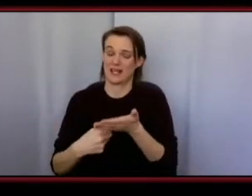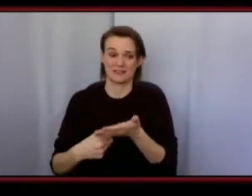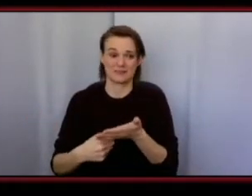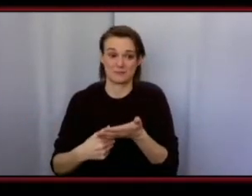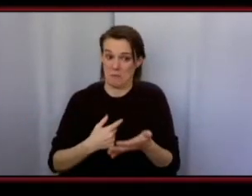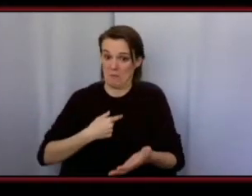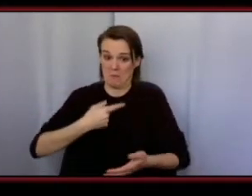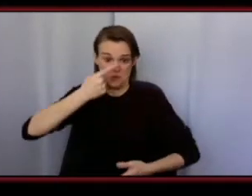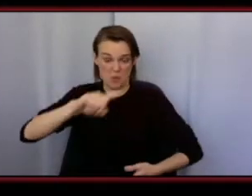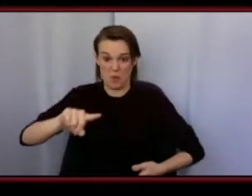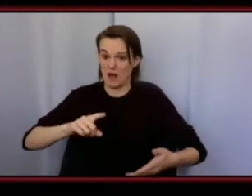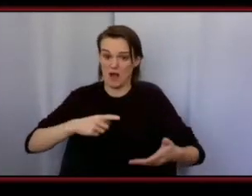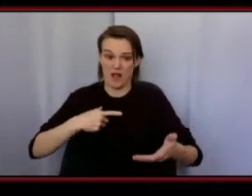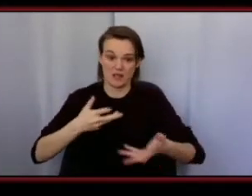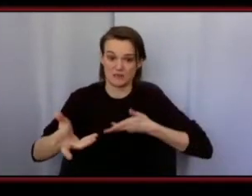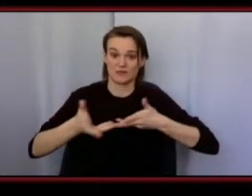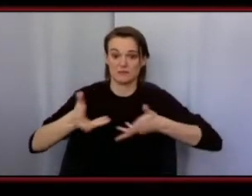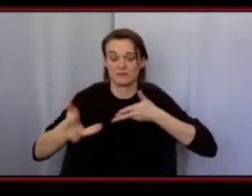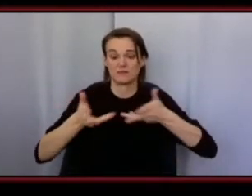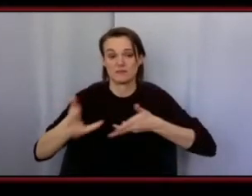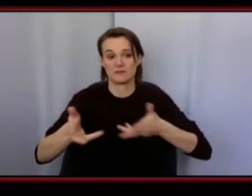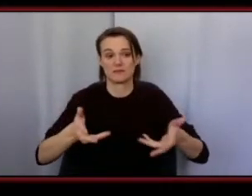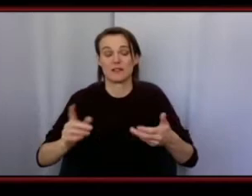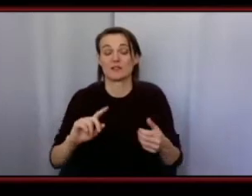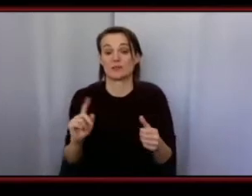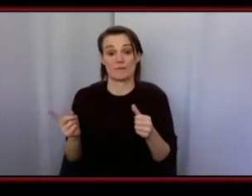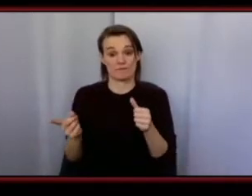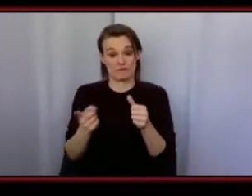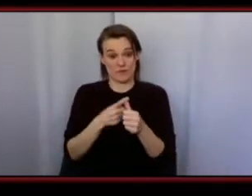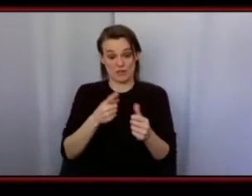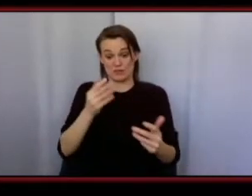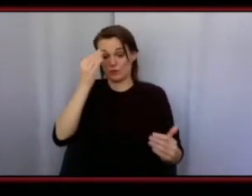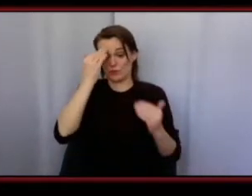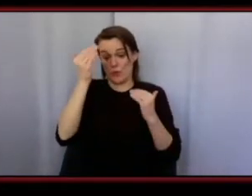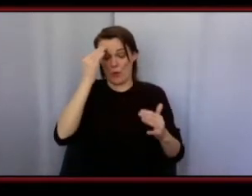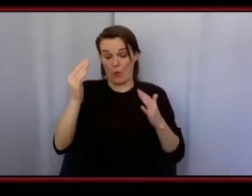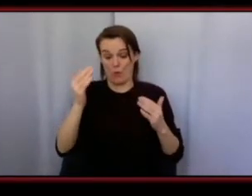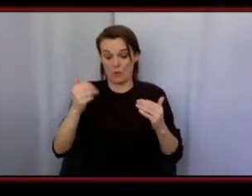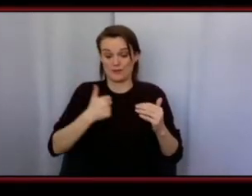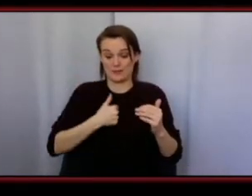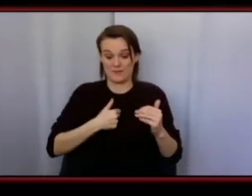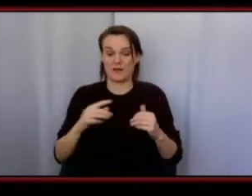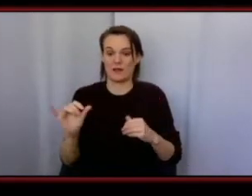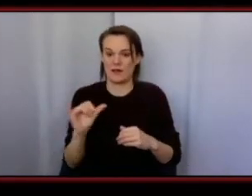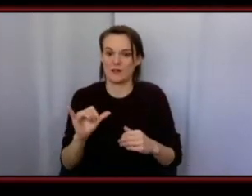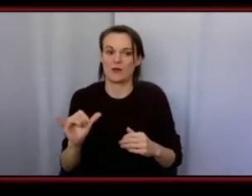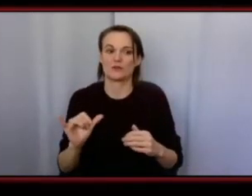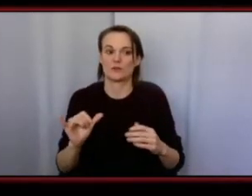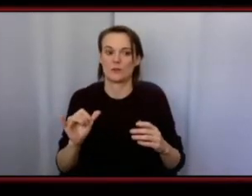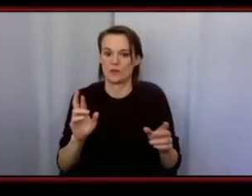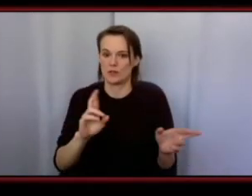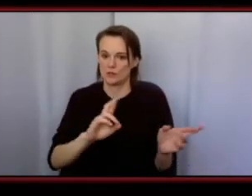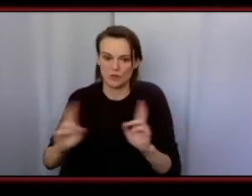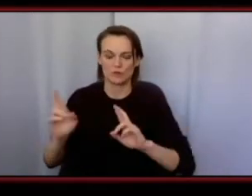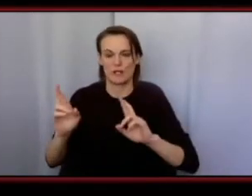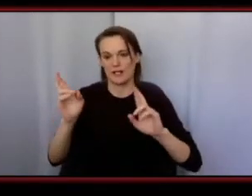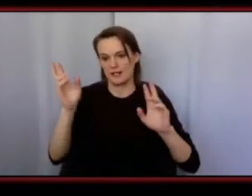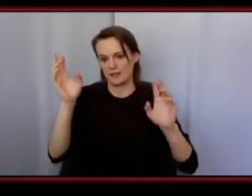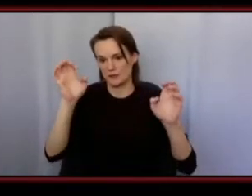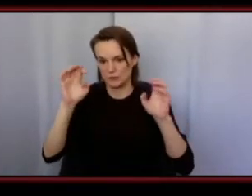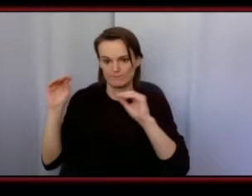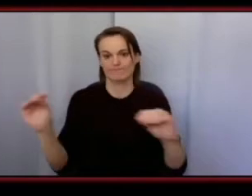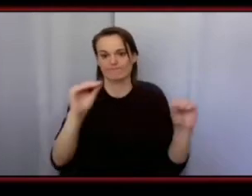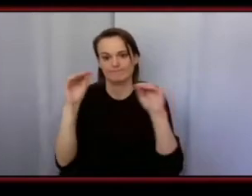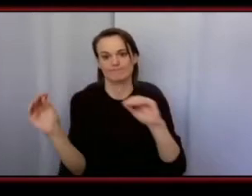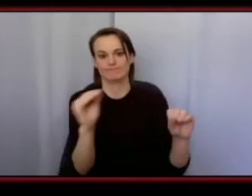so i think it's being in educating yourself and knowing the responses to certain situations and that'll really help you feel more comfortable